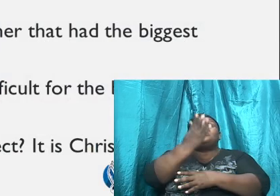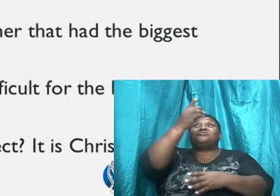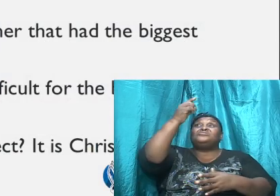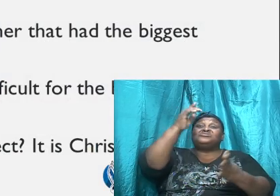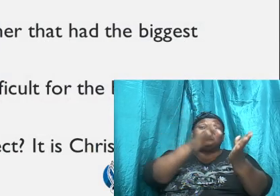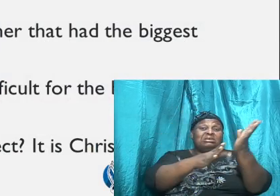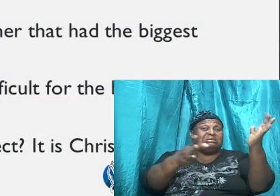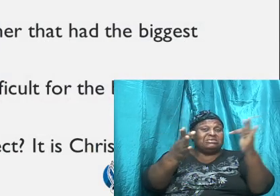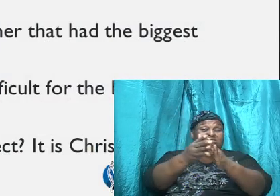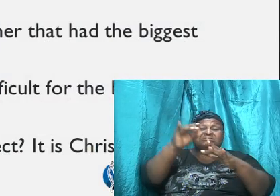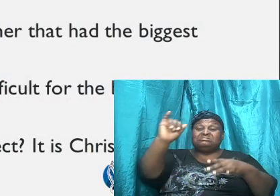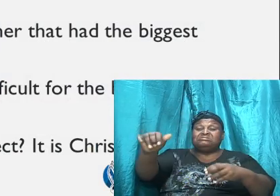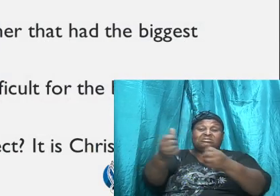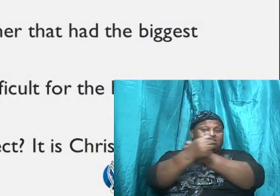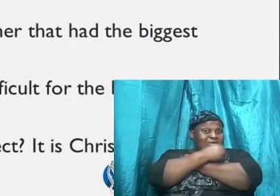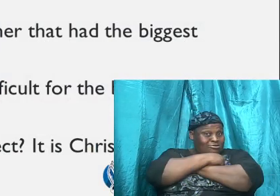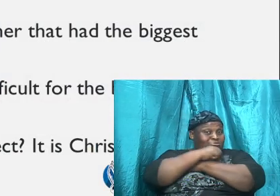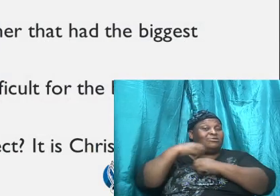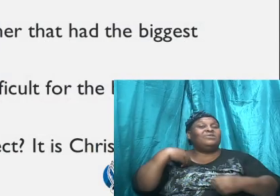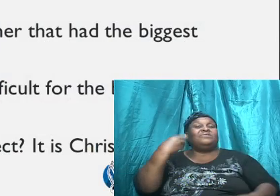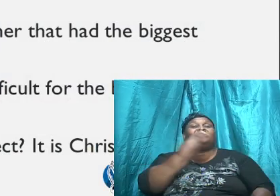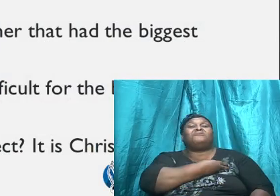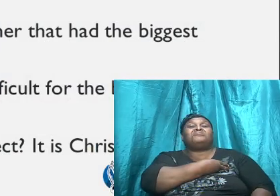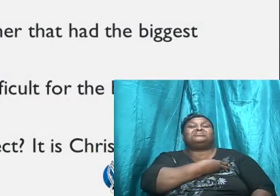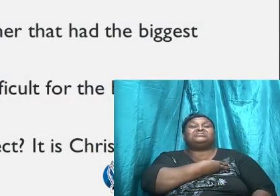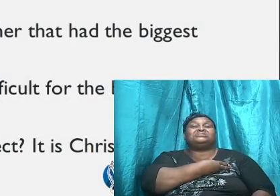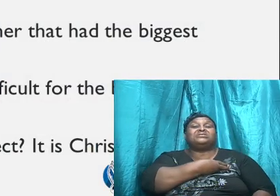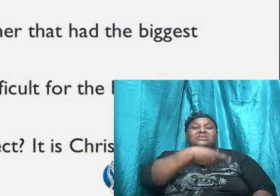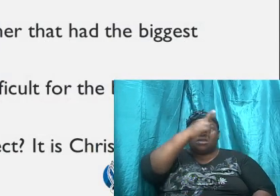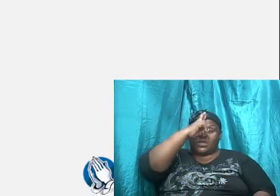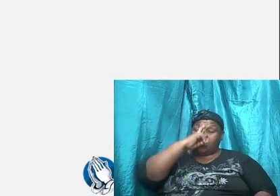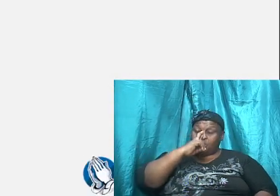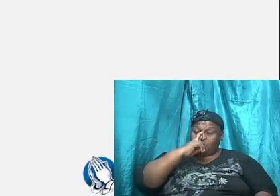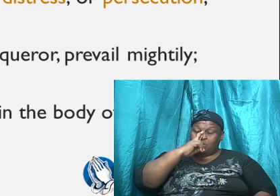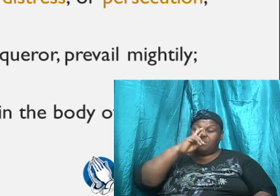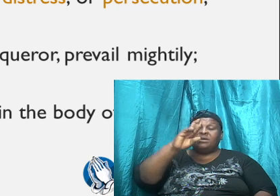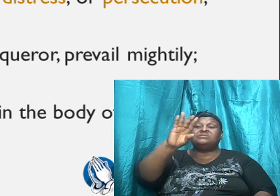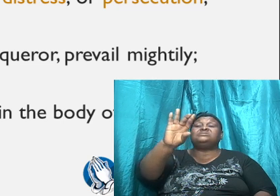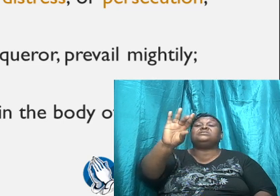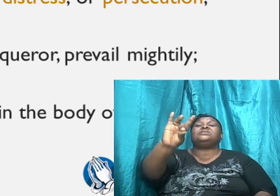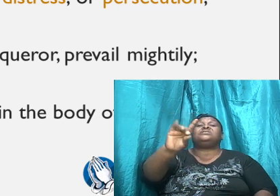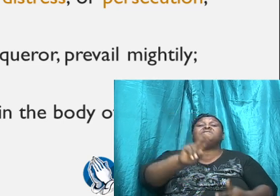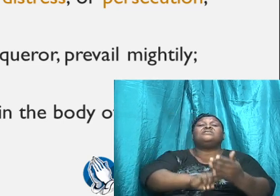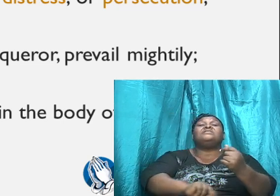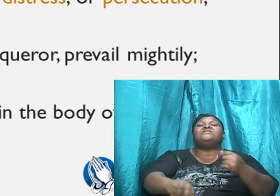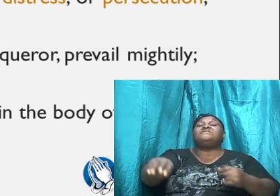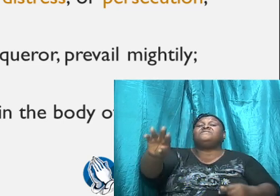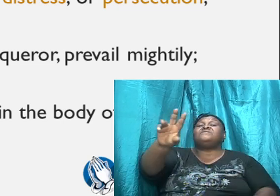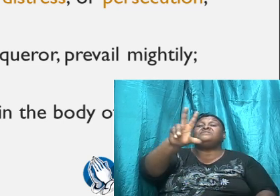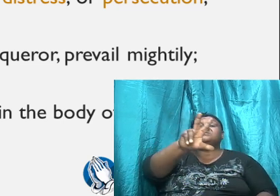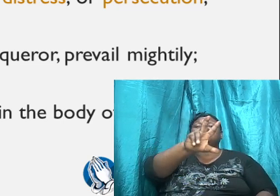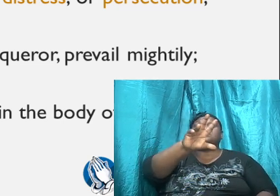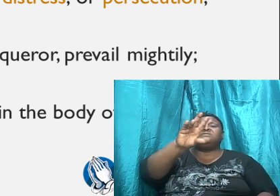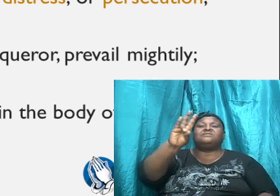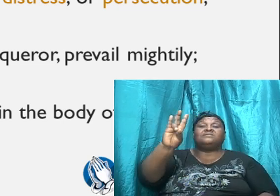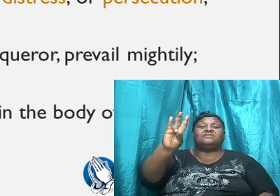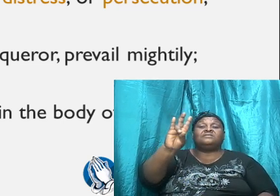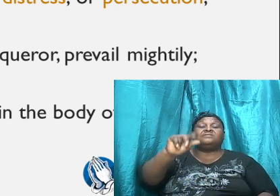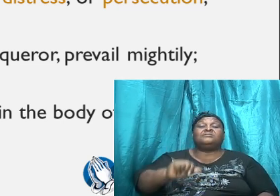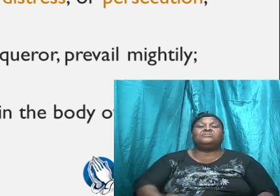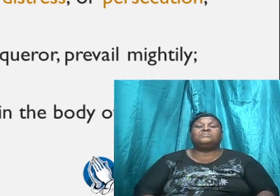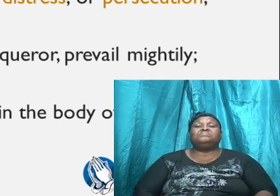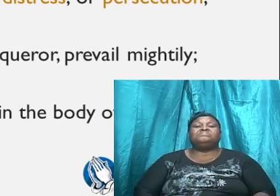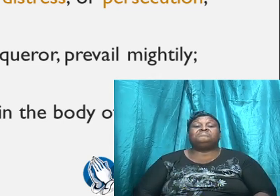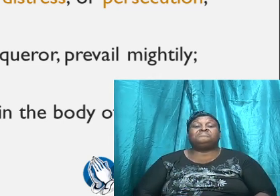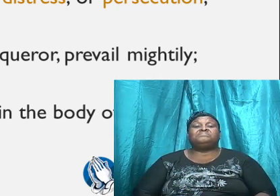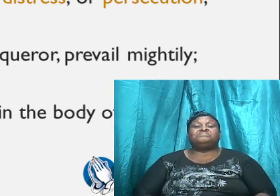that love us, and that is Romans chapter 8 and verse 37, now I want